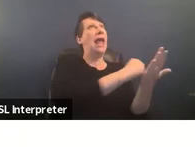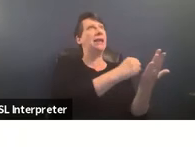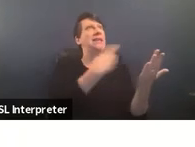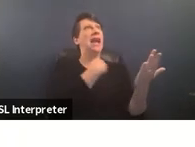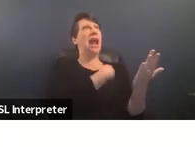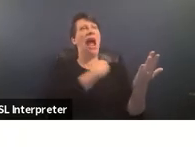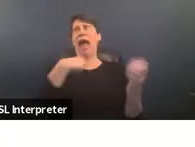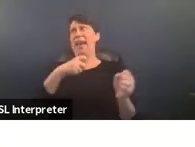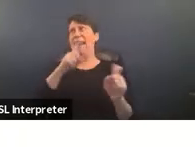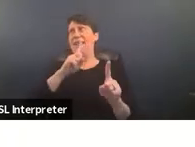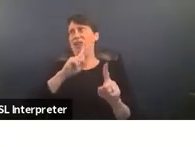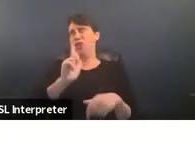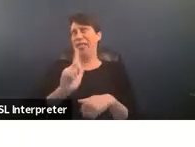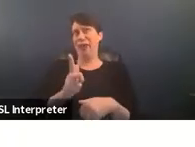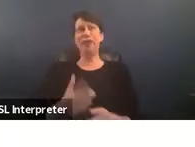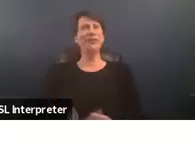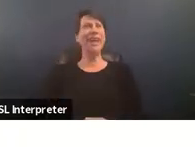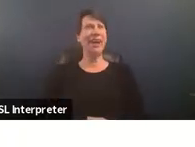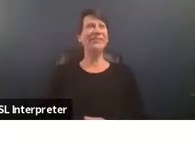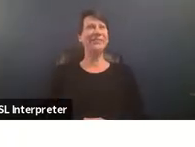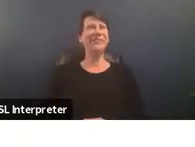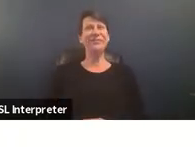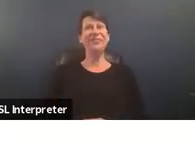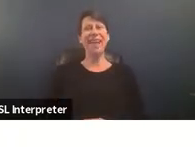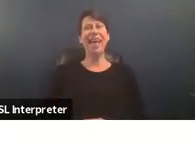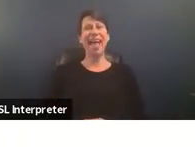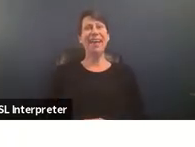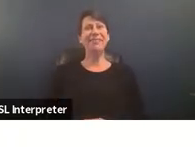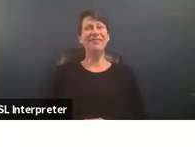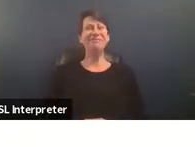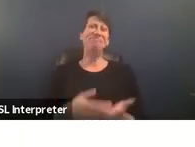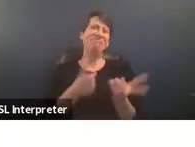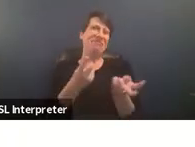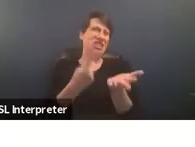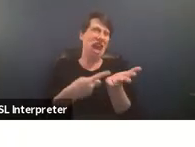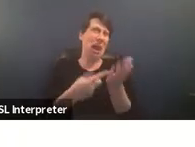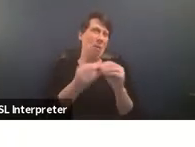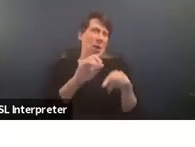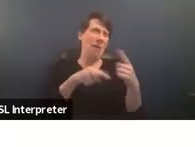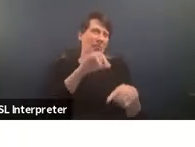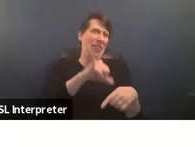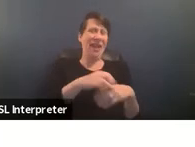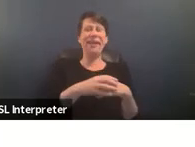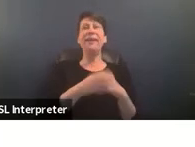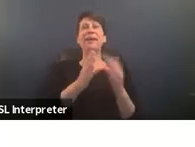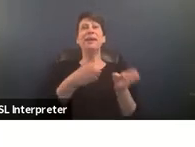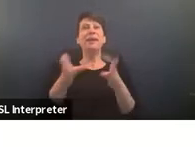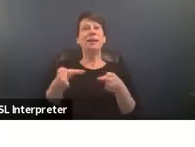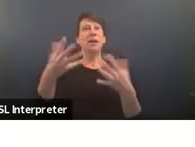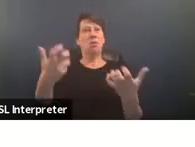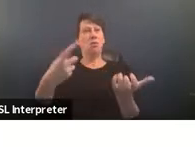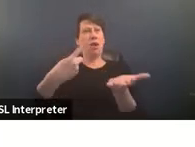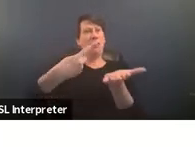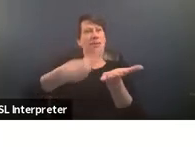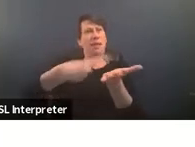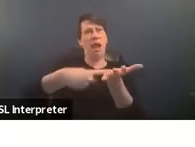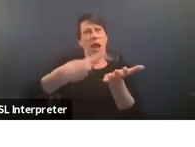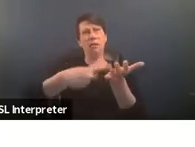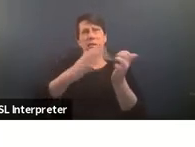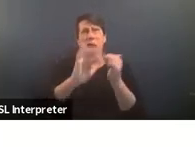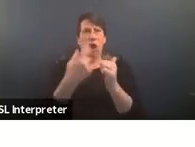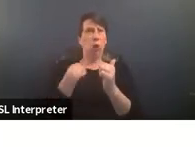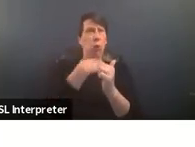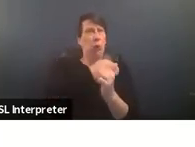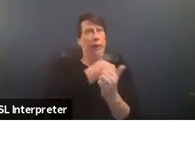more about them yeah um so let's talk about some of the radical visioning for the future how do we